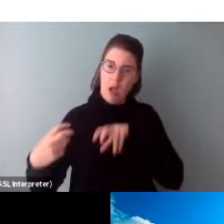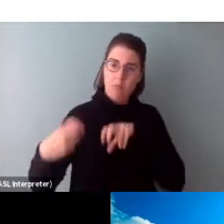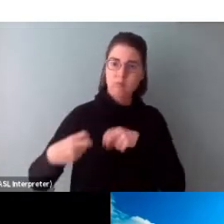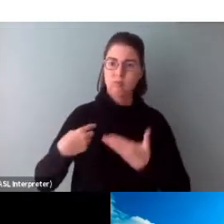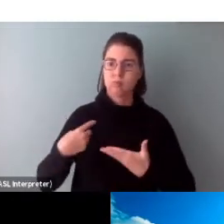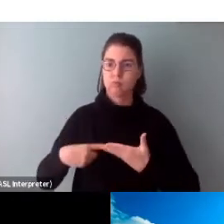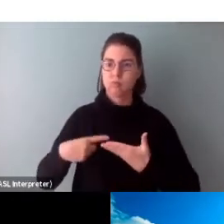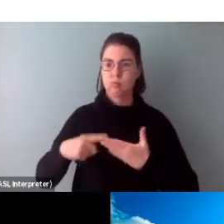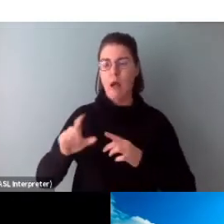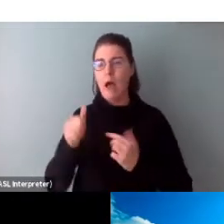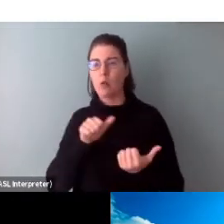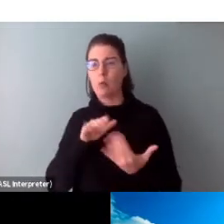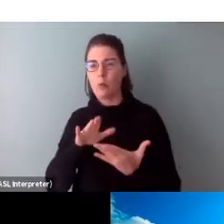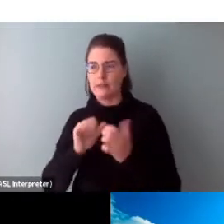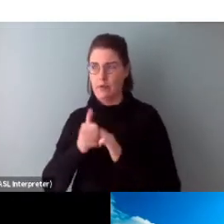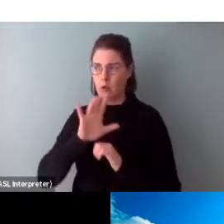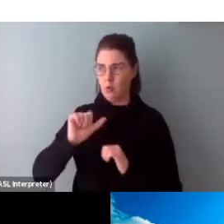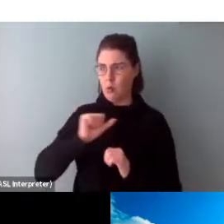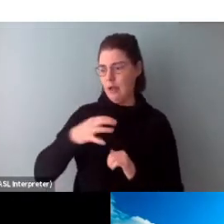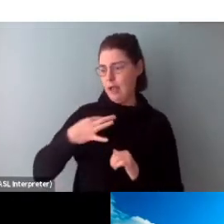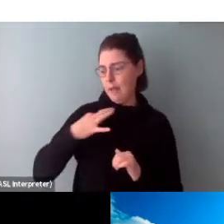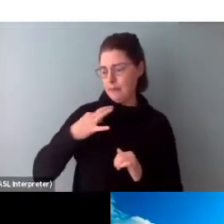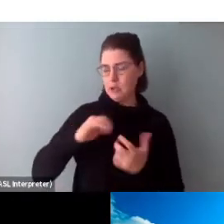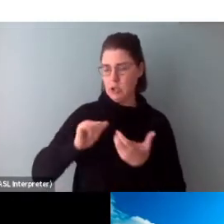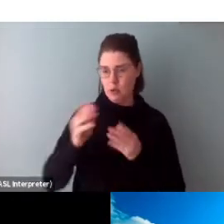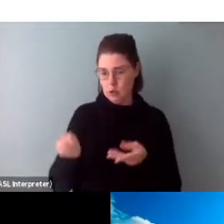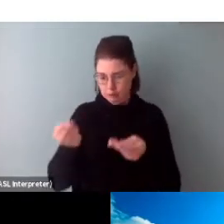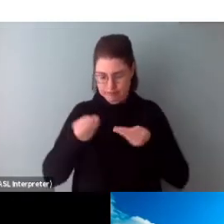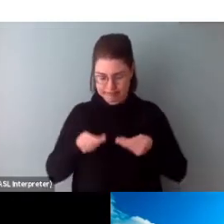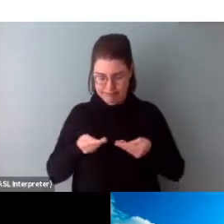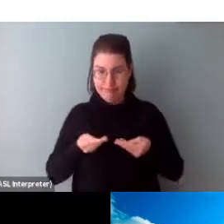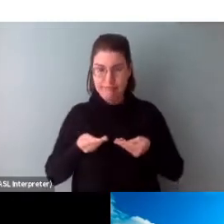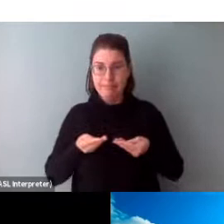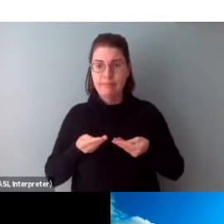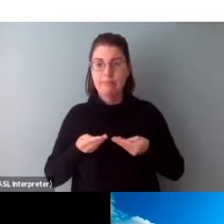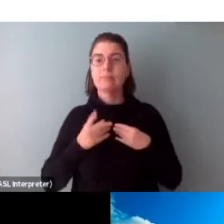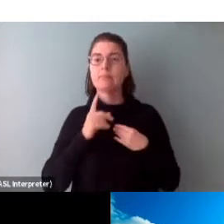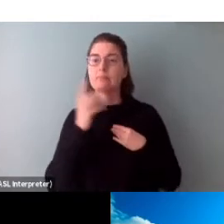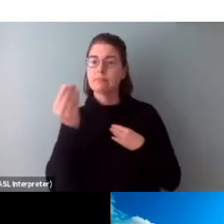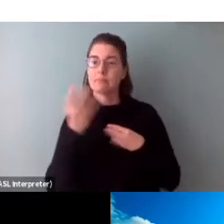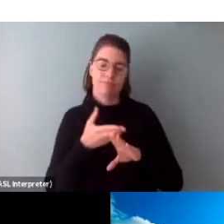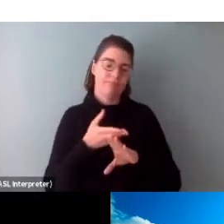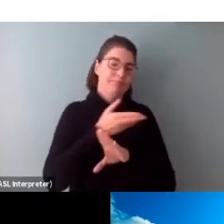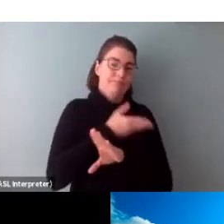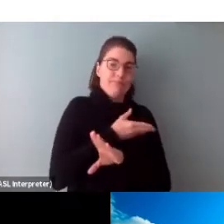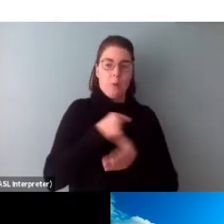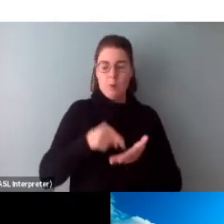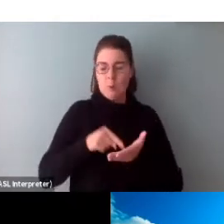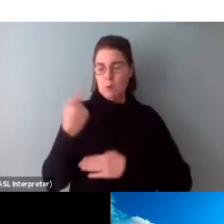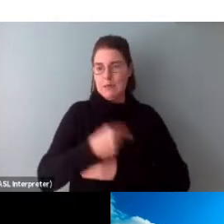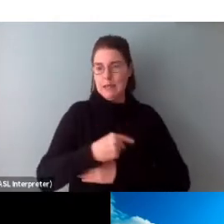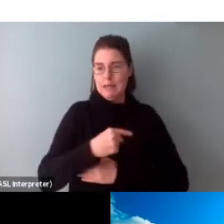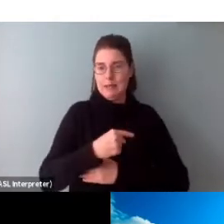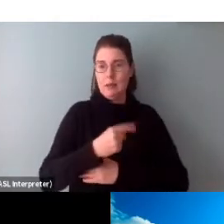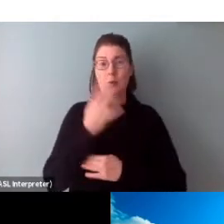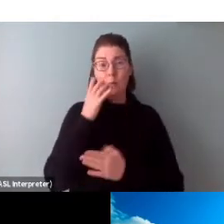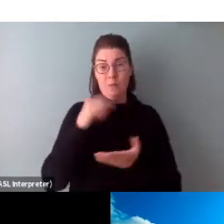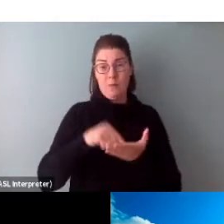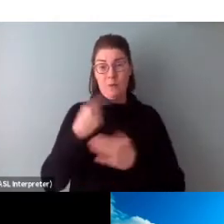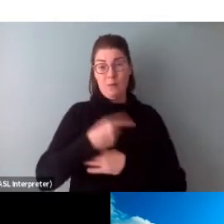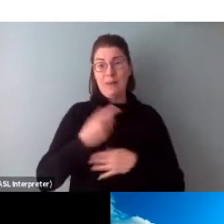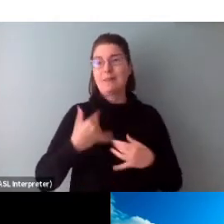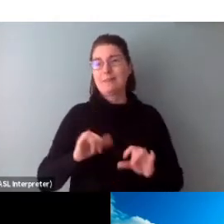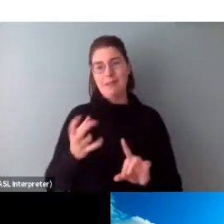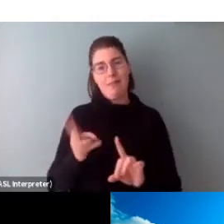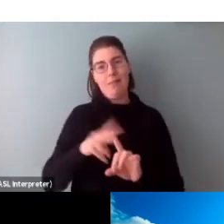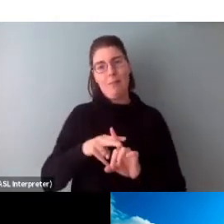of submitting your application. Just be sure to let us know well in advance of the deadline since the deadline will still